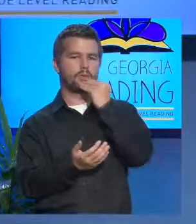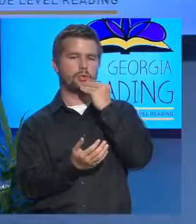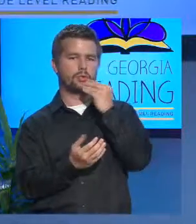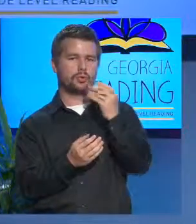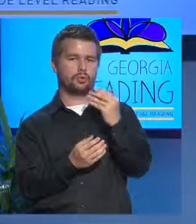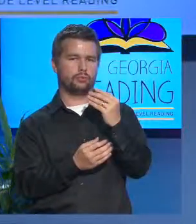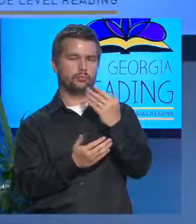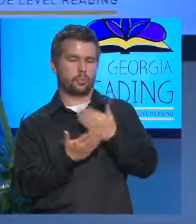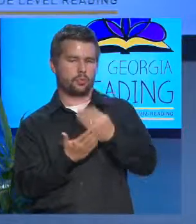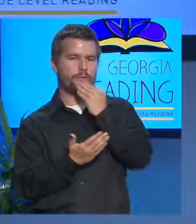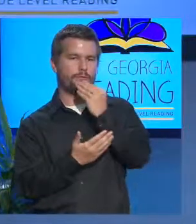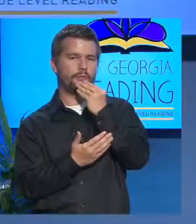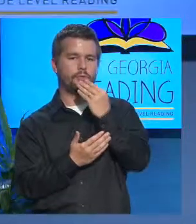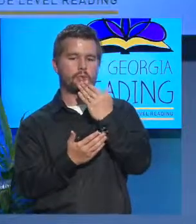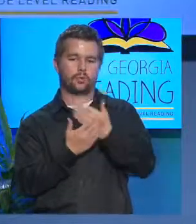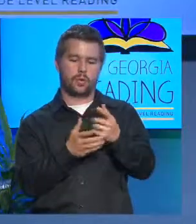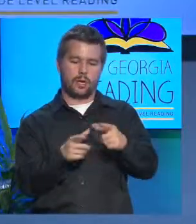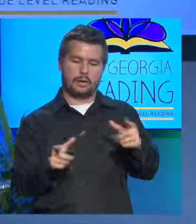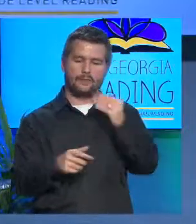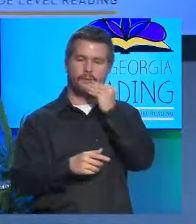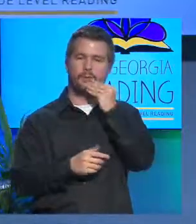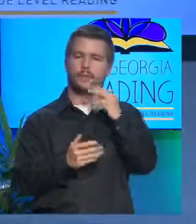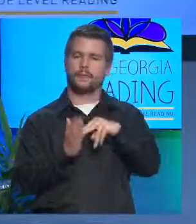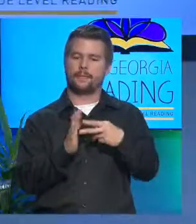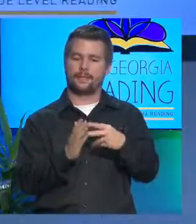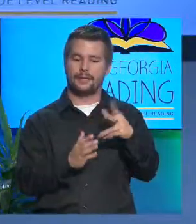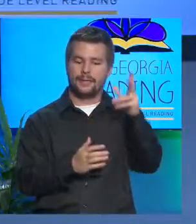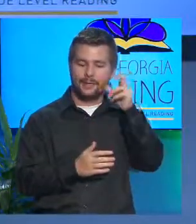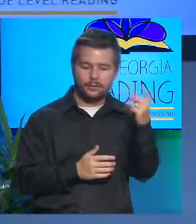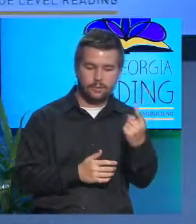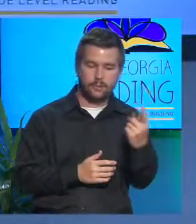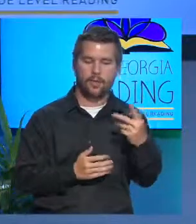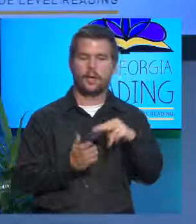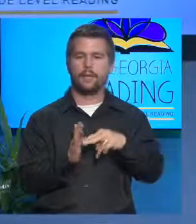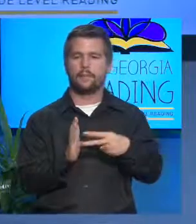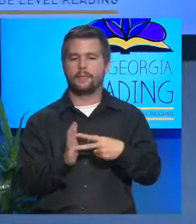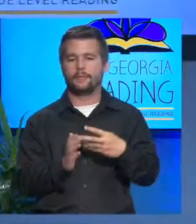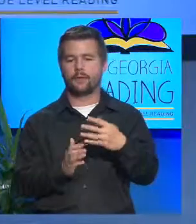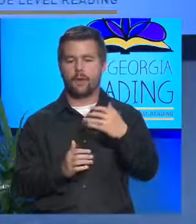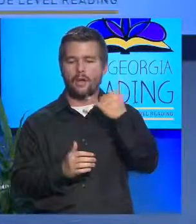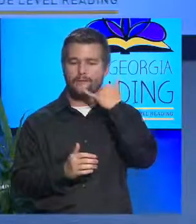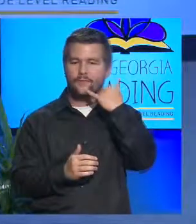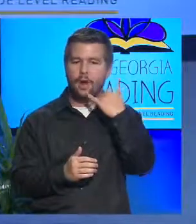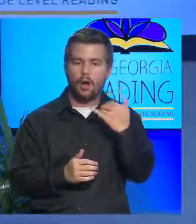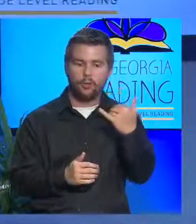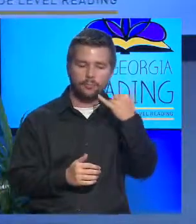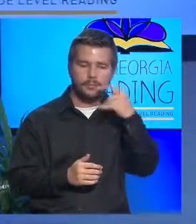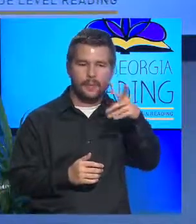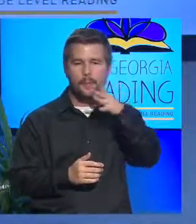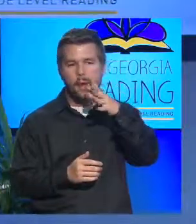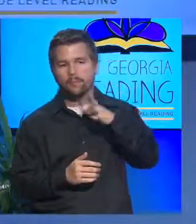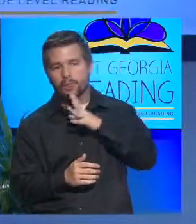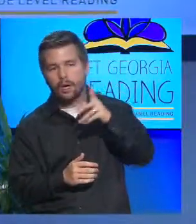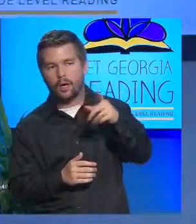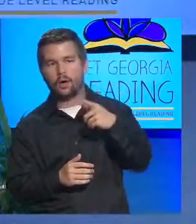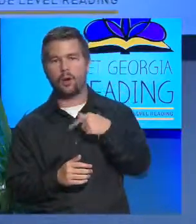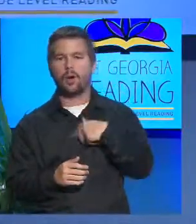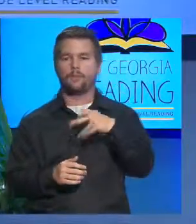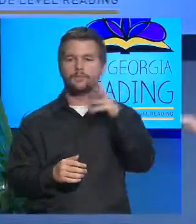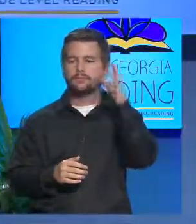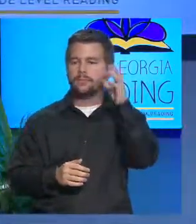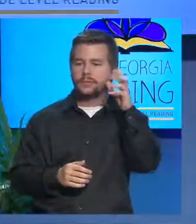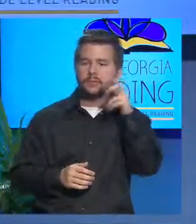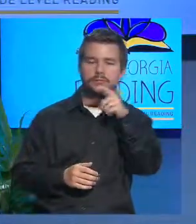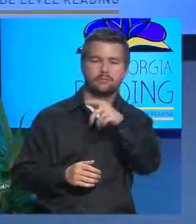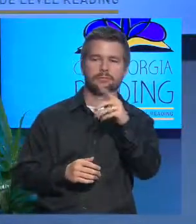nutrition is not just hearing something, not just listening to a cell phone that your mom is talking on, or not just listening to television,